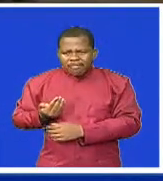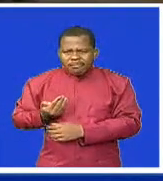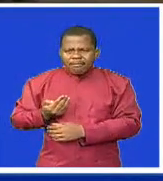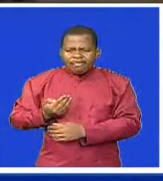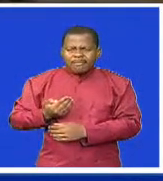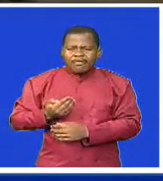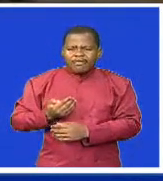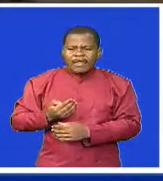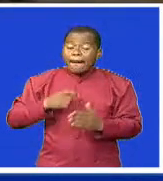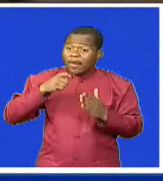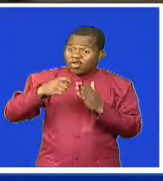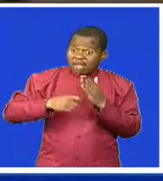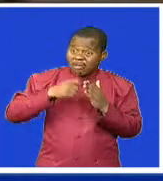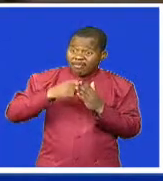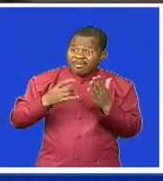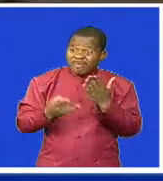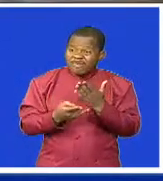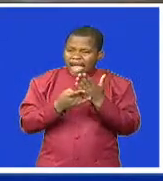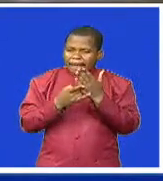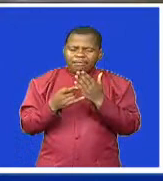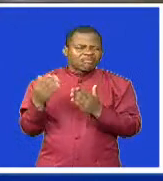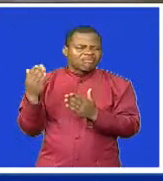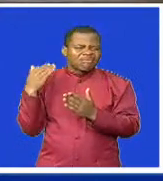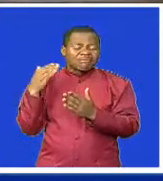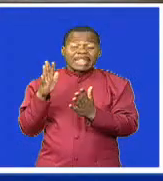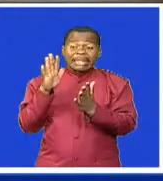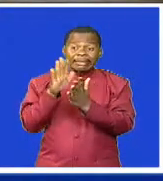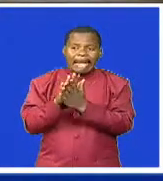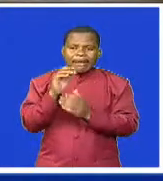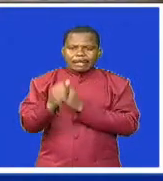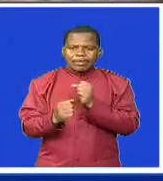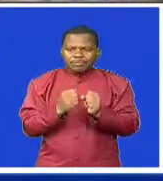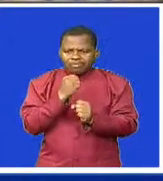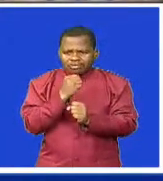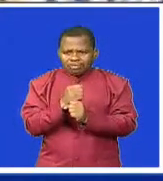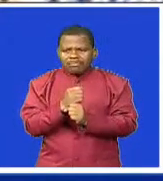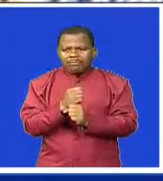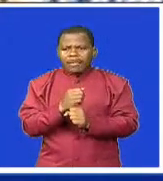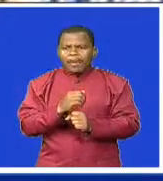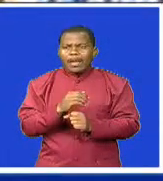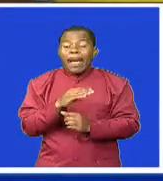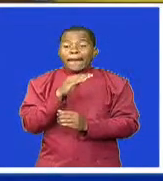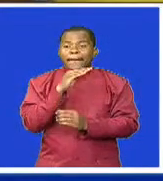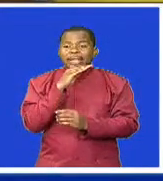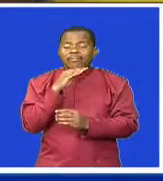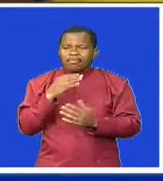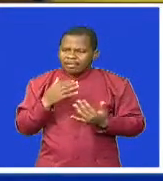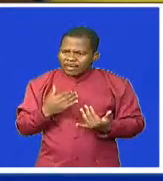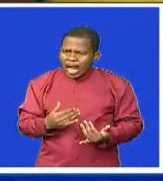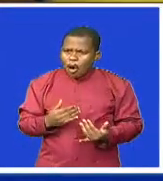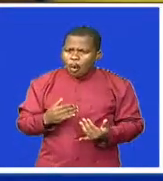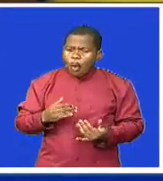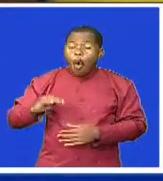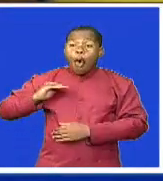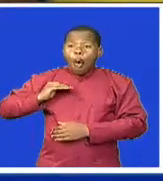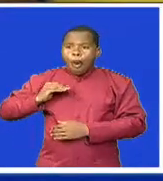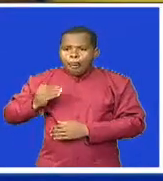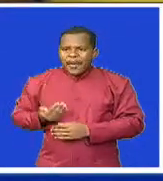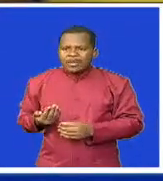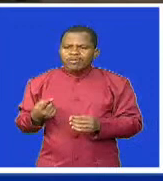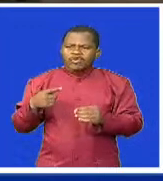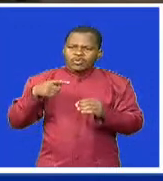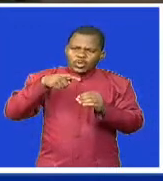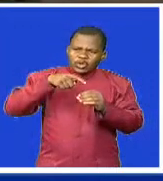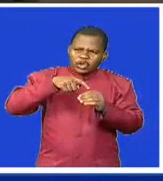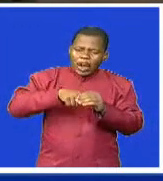minister says this project aims to address legal and cultural barriers to women's participation and to